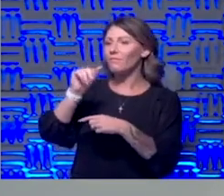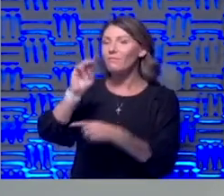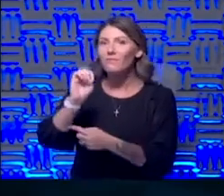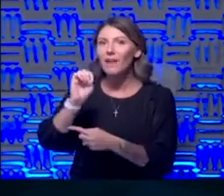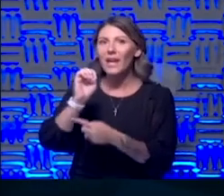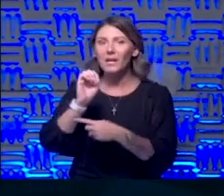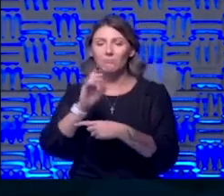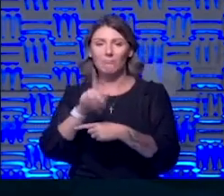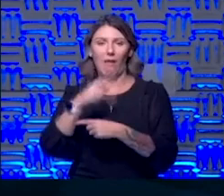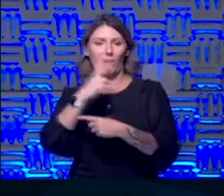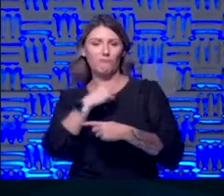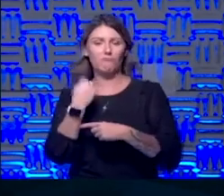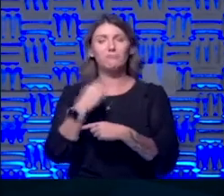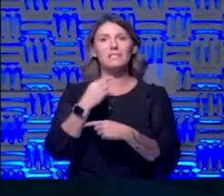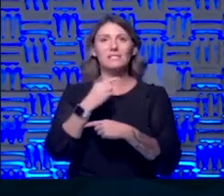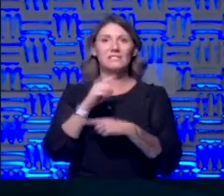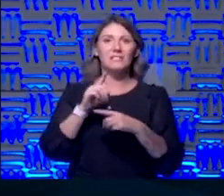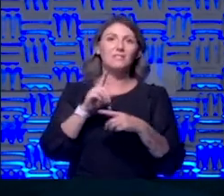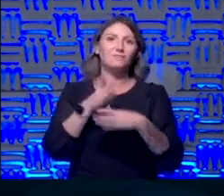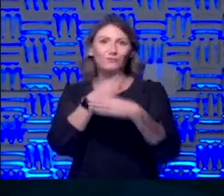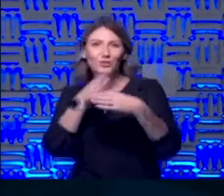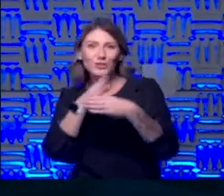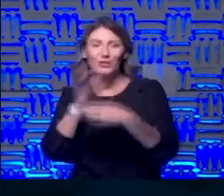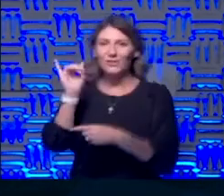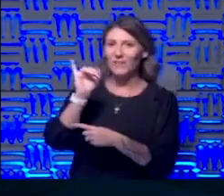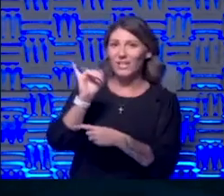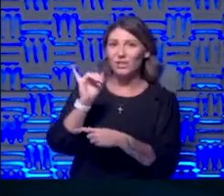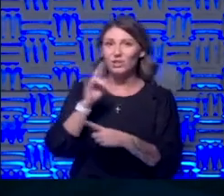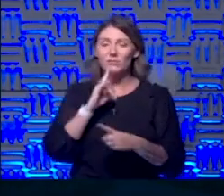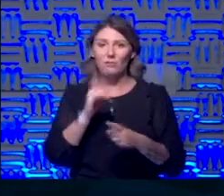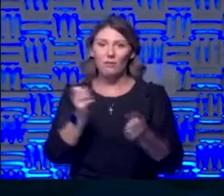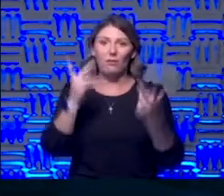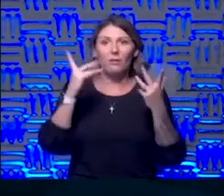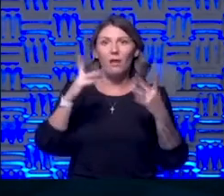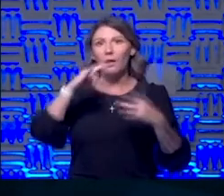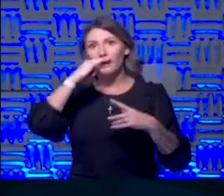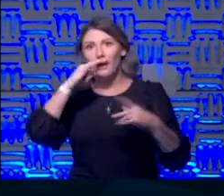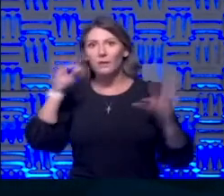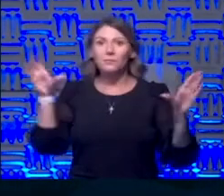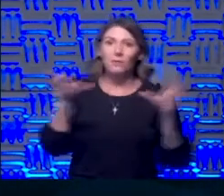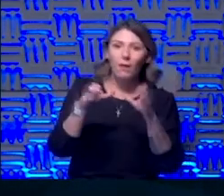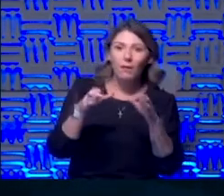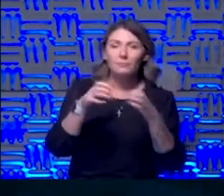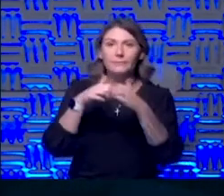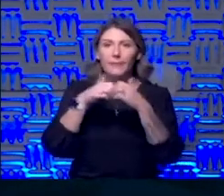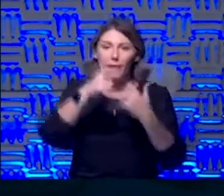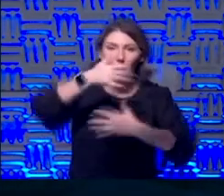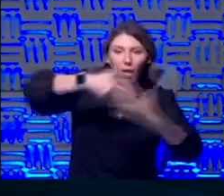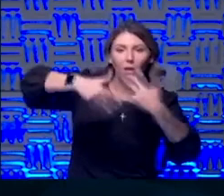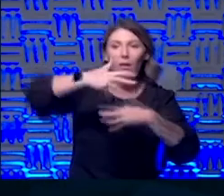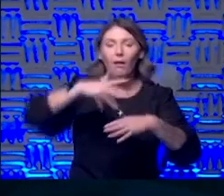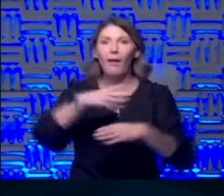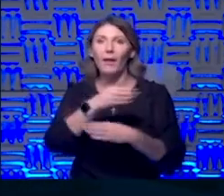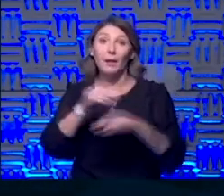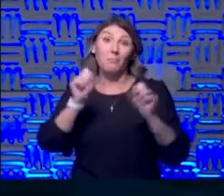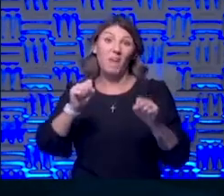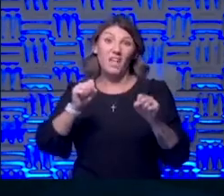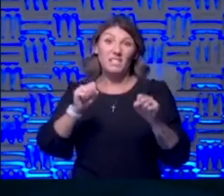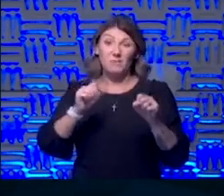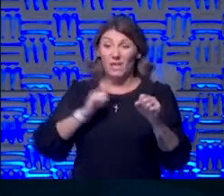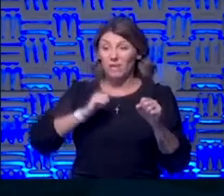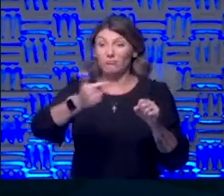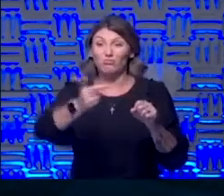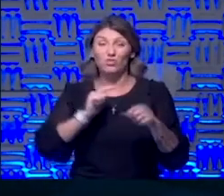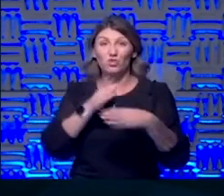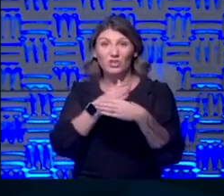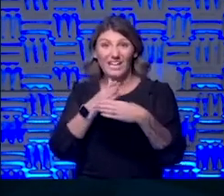infection as well so it's the perfect storm you have lots of kids congregating together and then possibly and